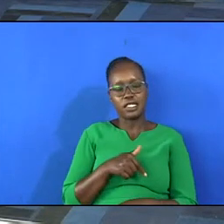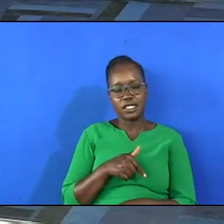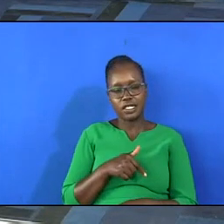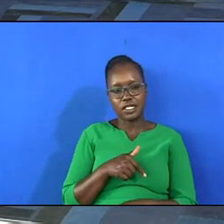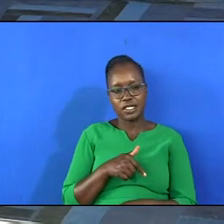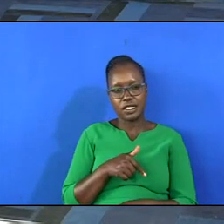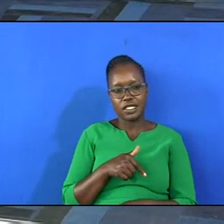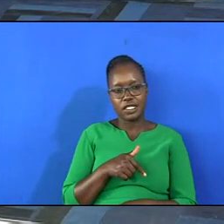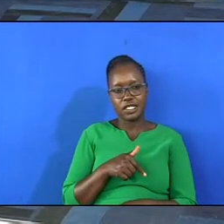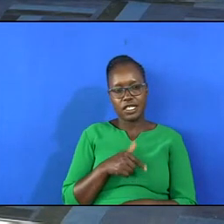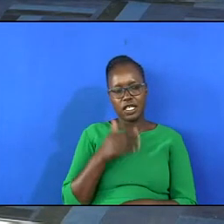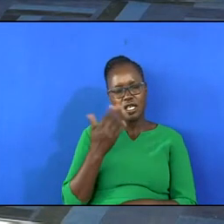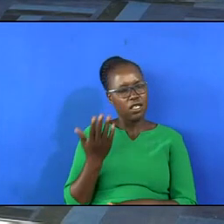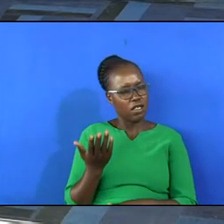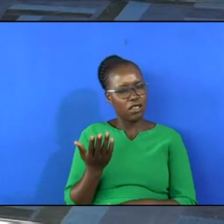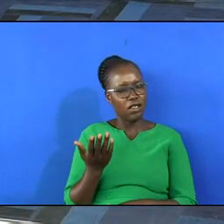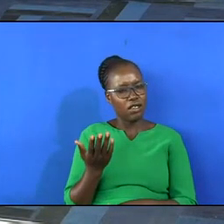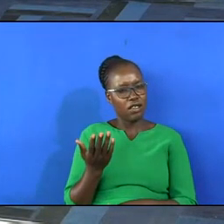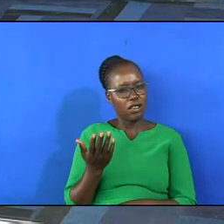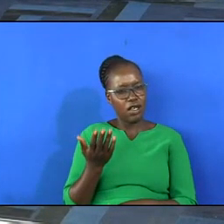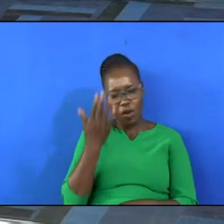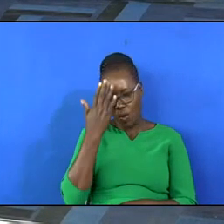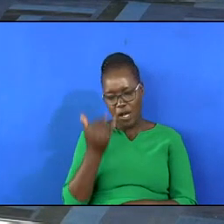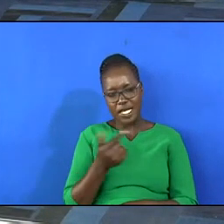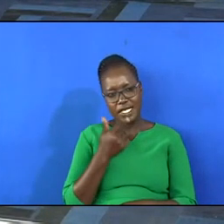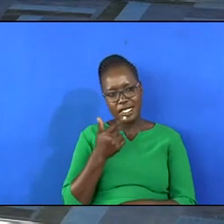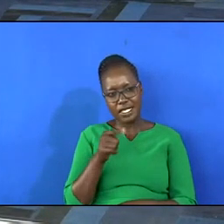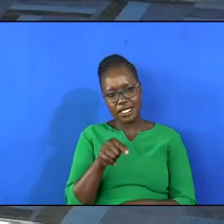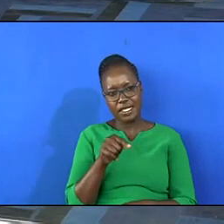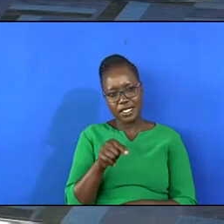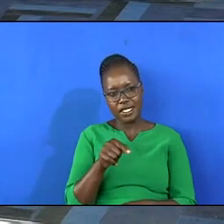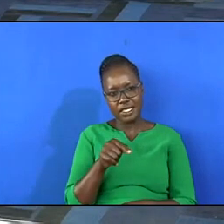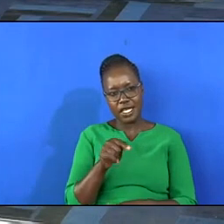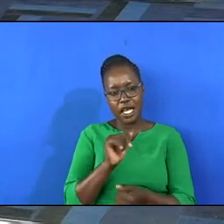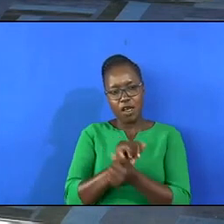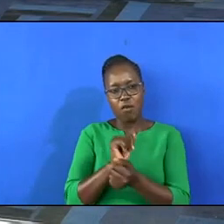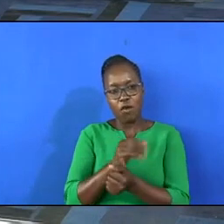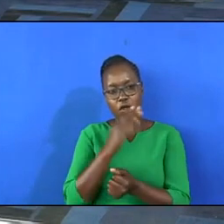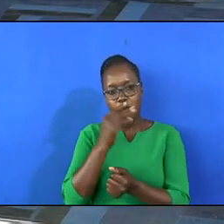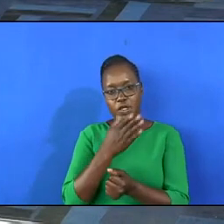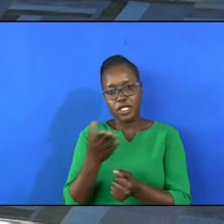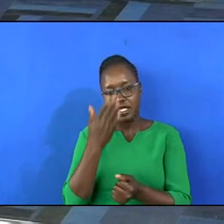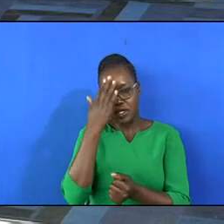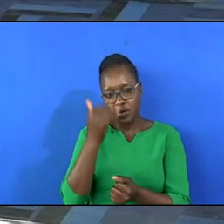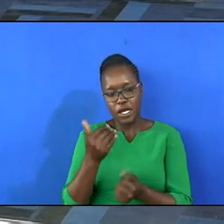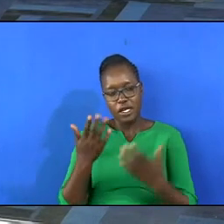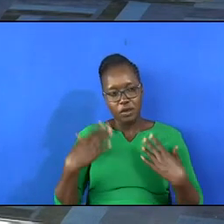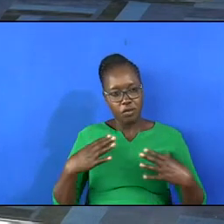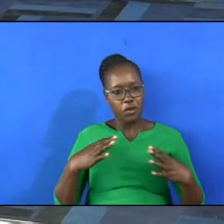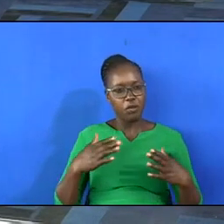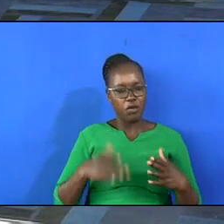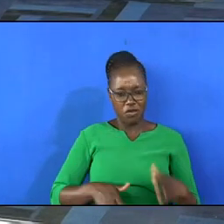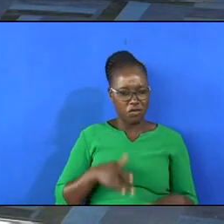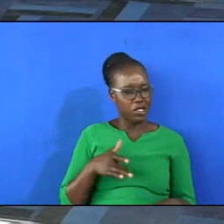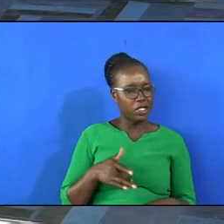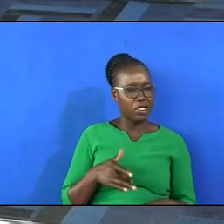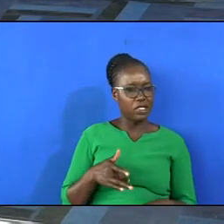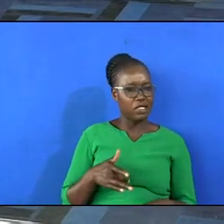Why is Paul saying this? You know, Paul is speaking this because human speaking,